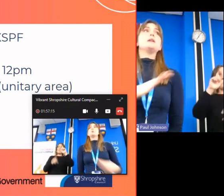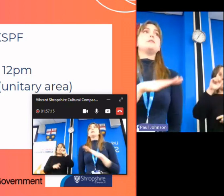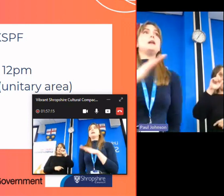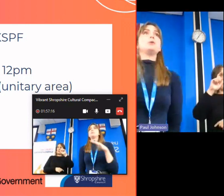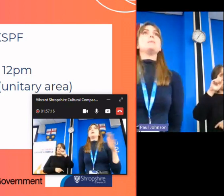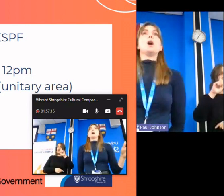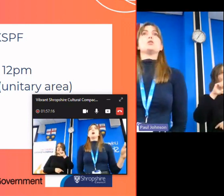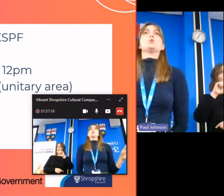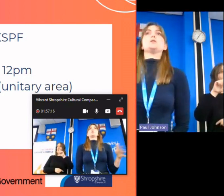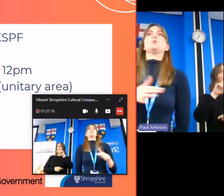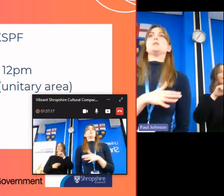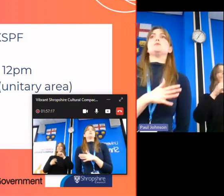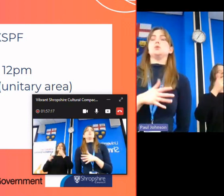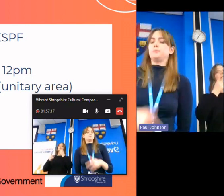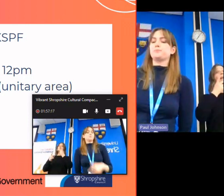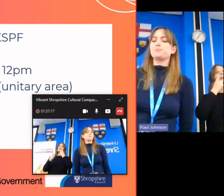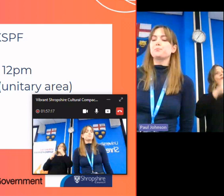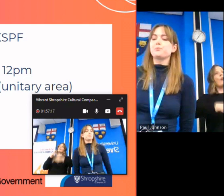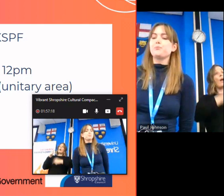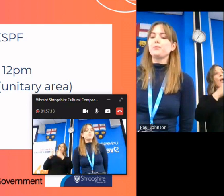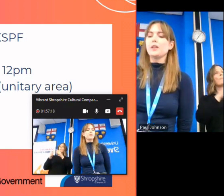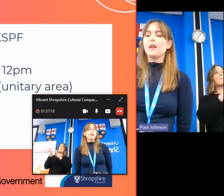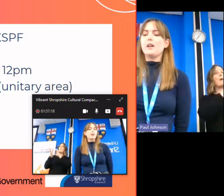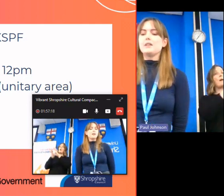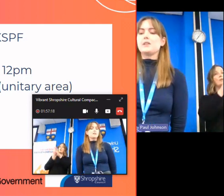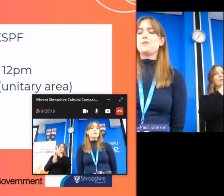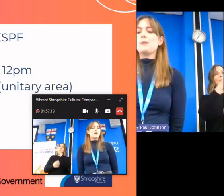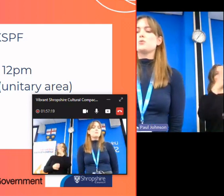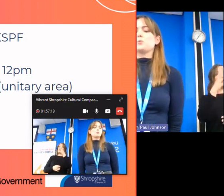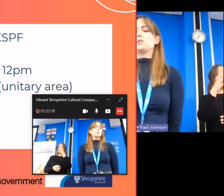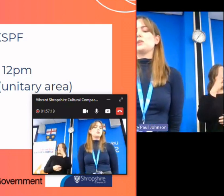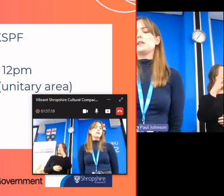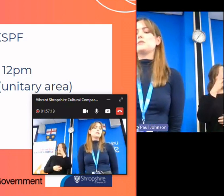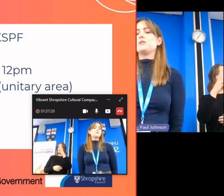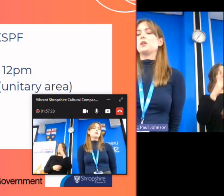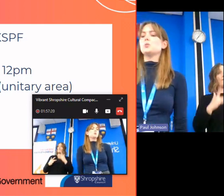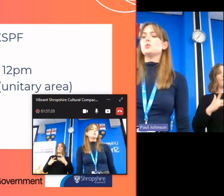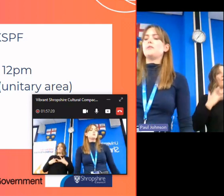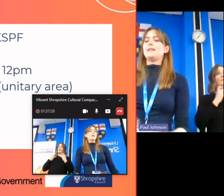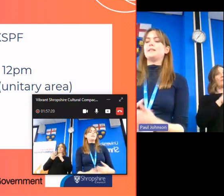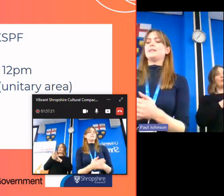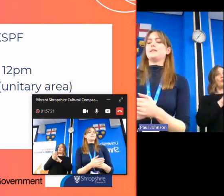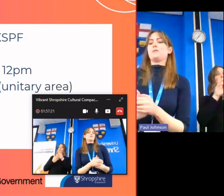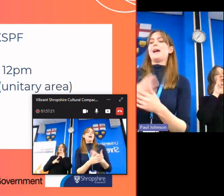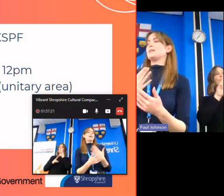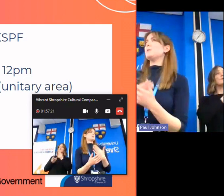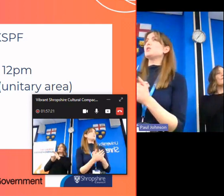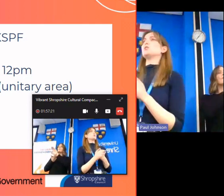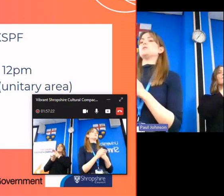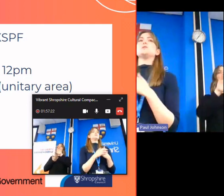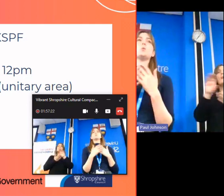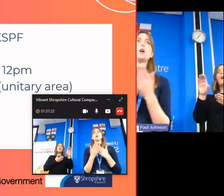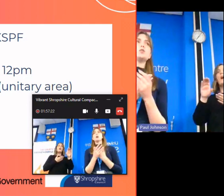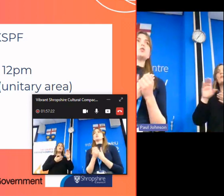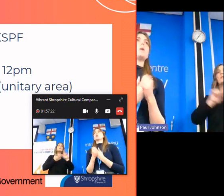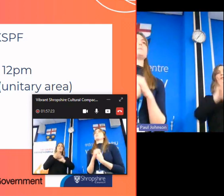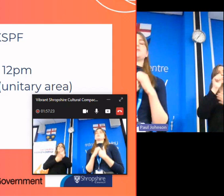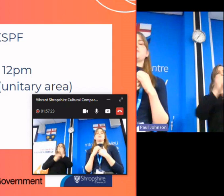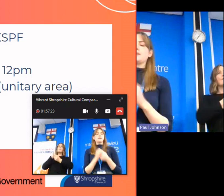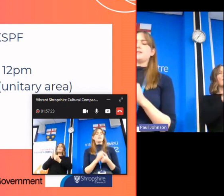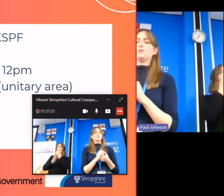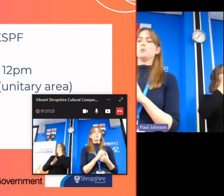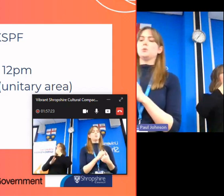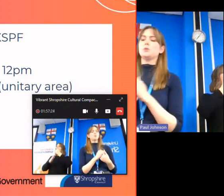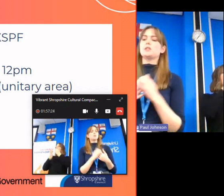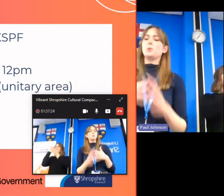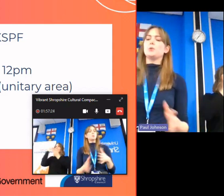of this funding will be available in march 2024 so vibrant shropshire is looking to fund cultural events from exhibitions workshops